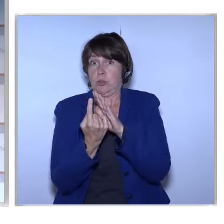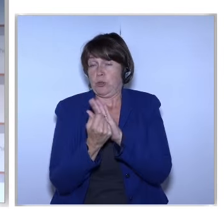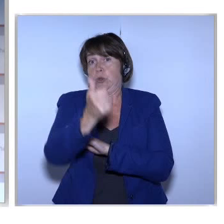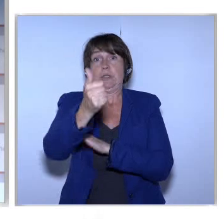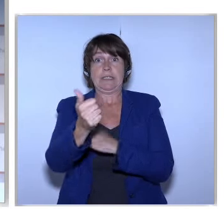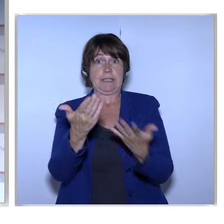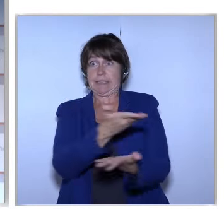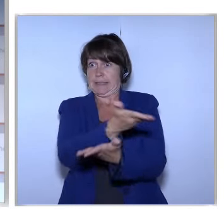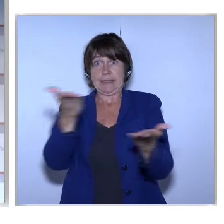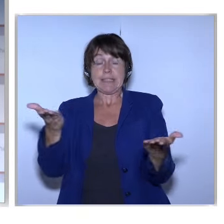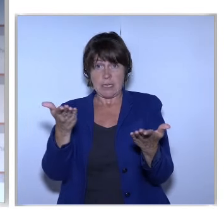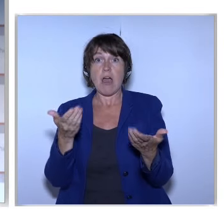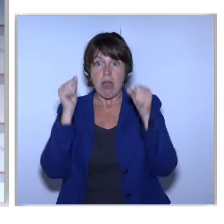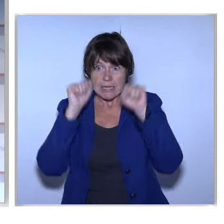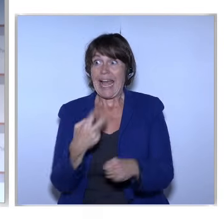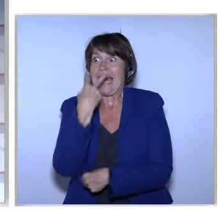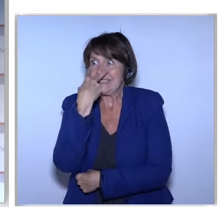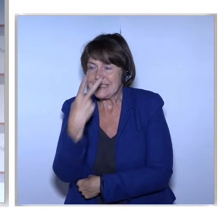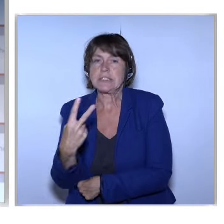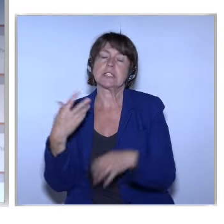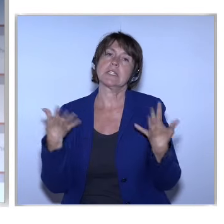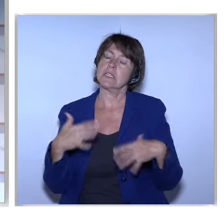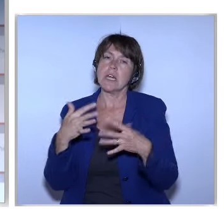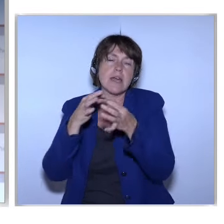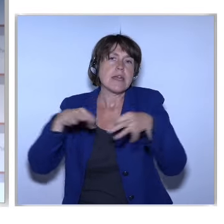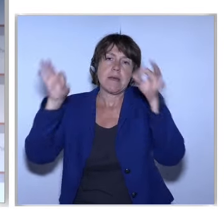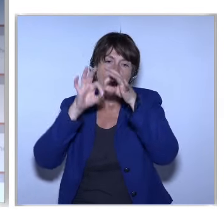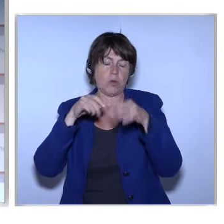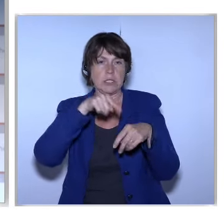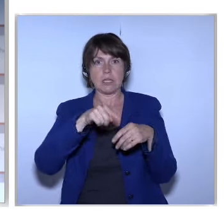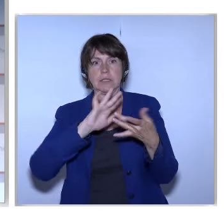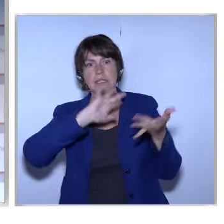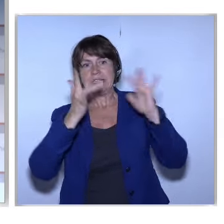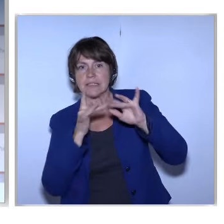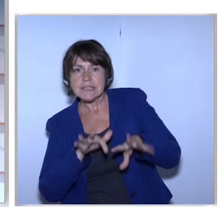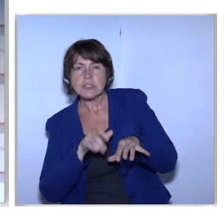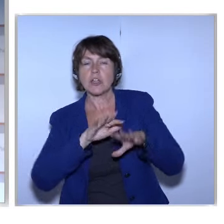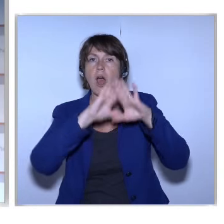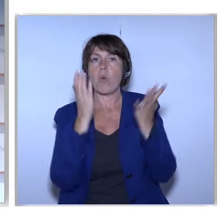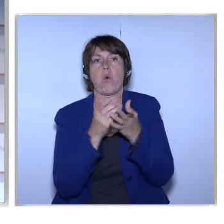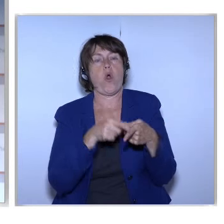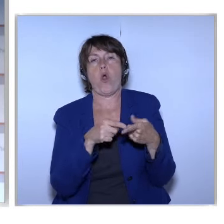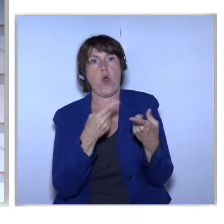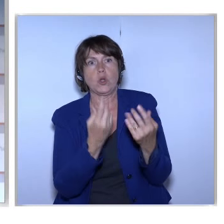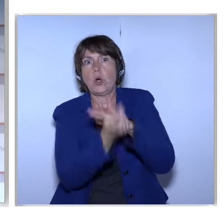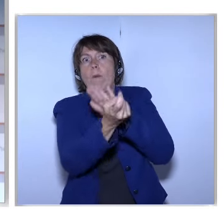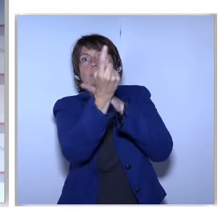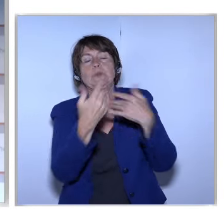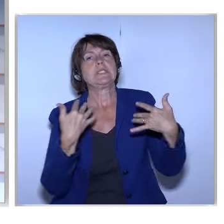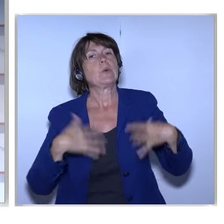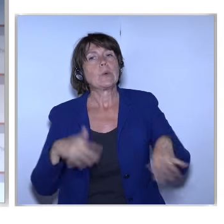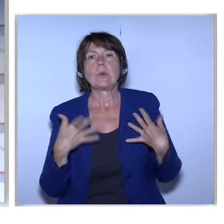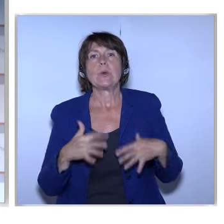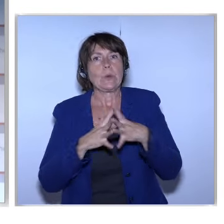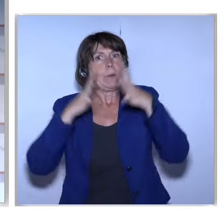Uniquely Positioned To See The Opportunities Of The Digital World And To Identify Innovative Solutions To Overcome The